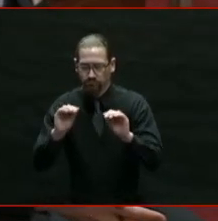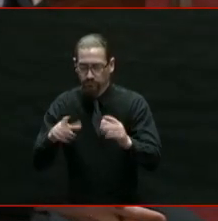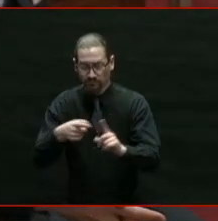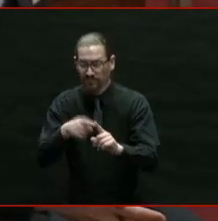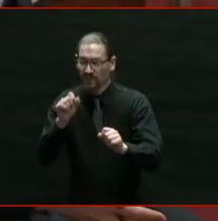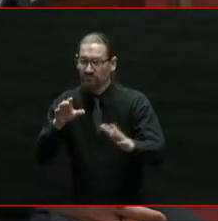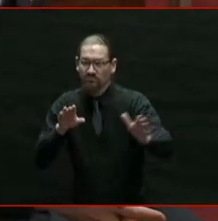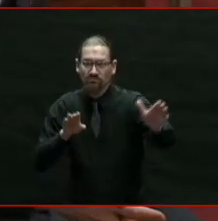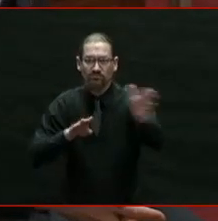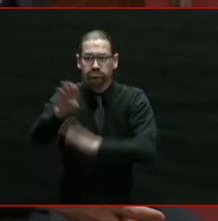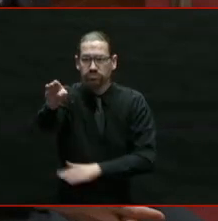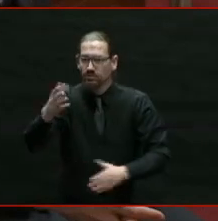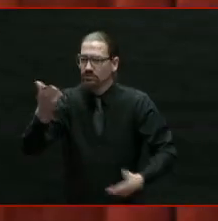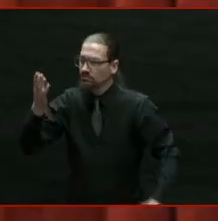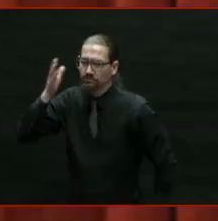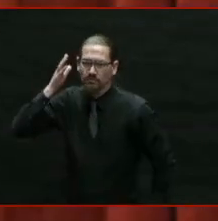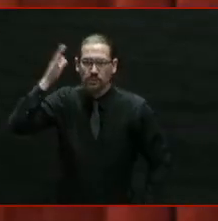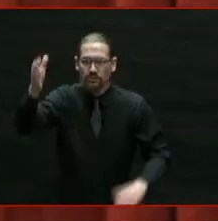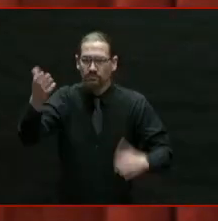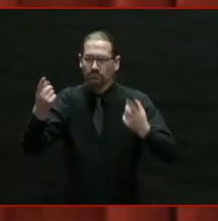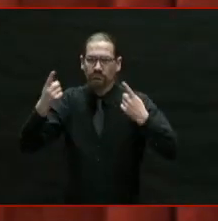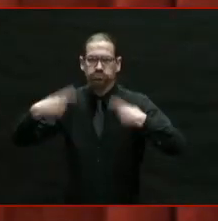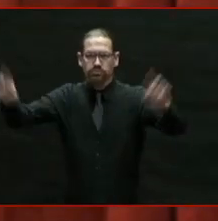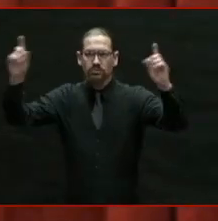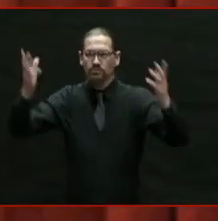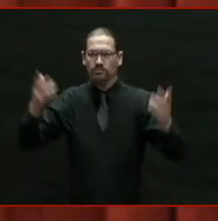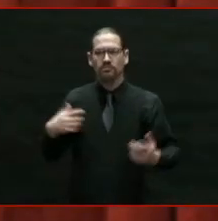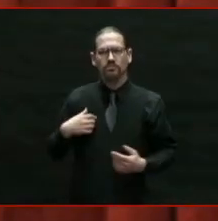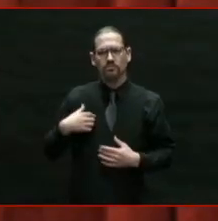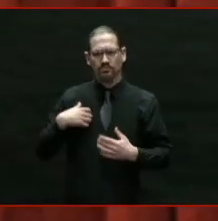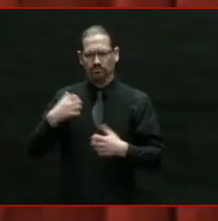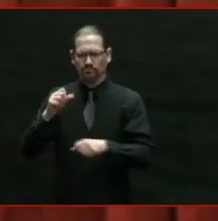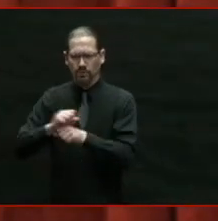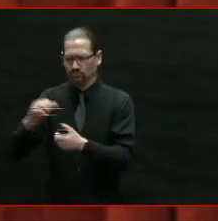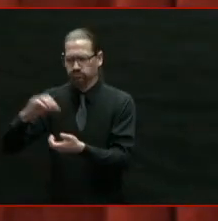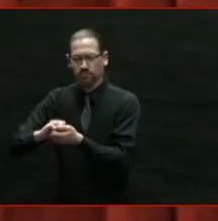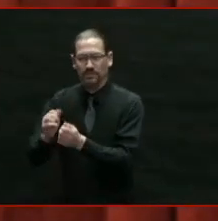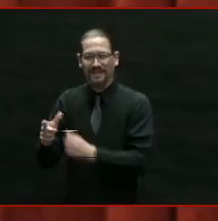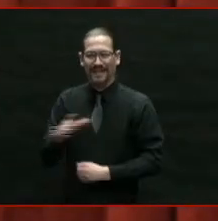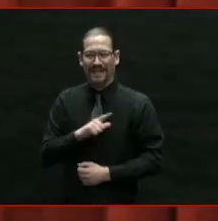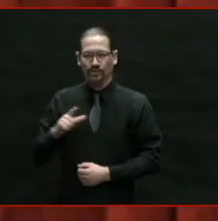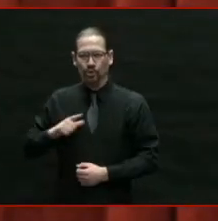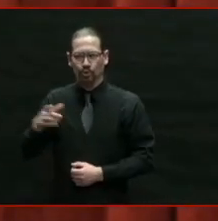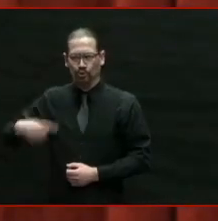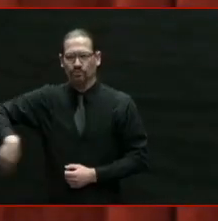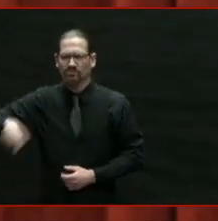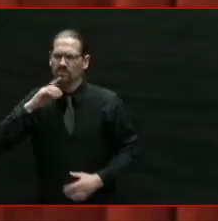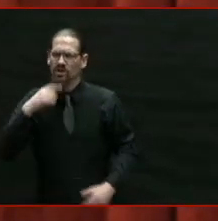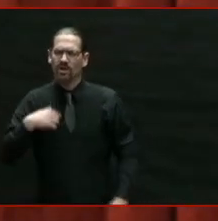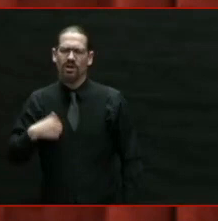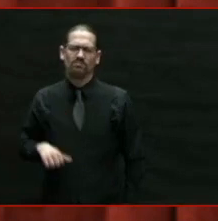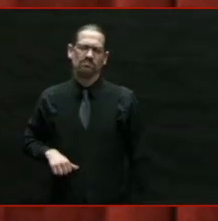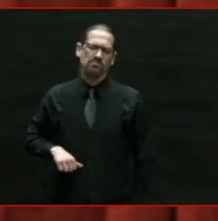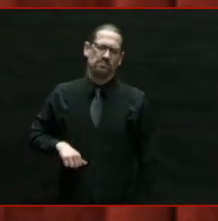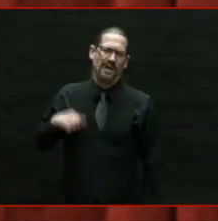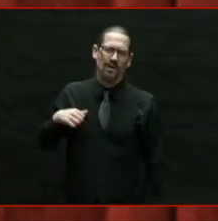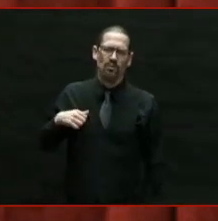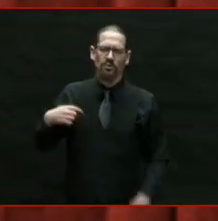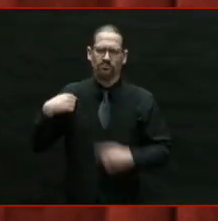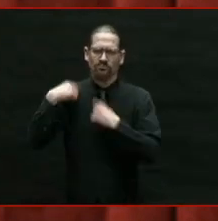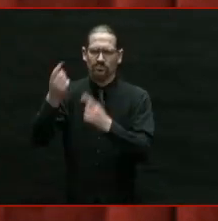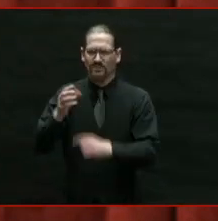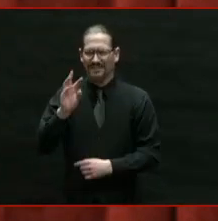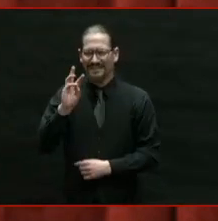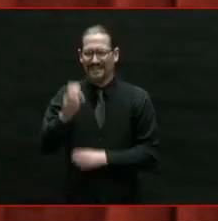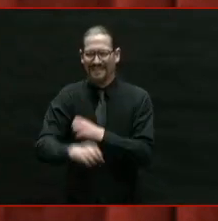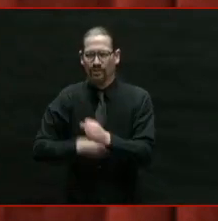Working together with the legislature, I'm proud to say that every single year for the past six years, we have